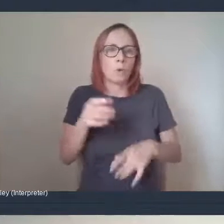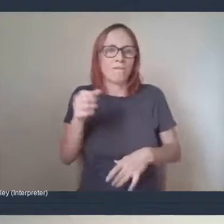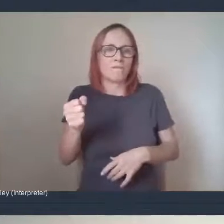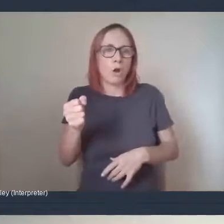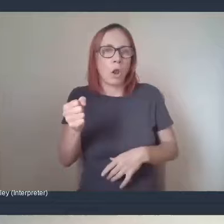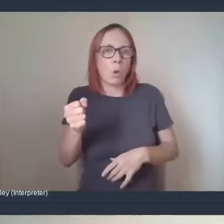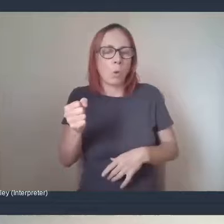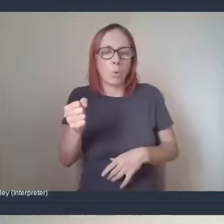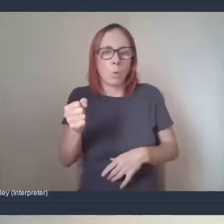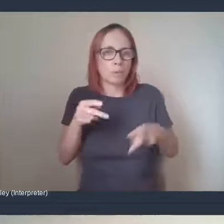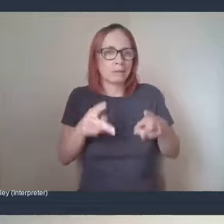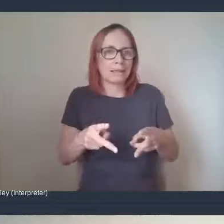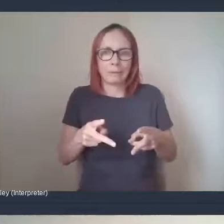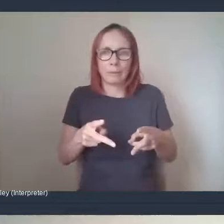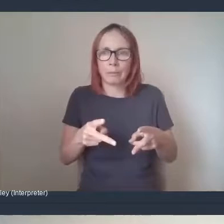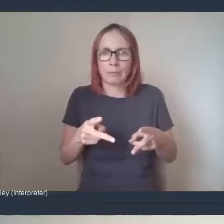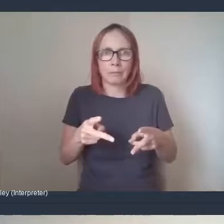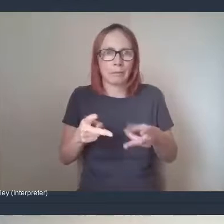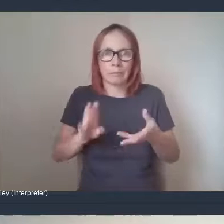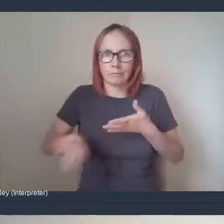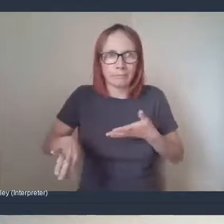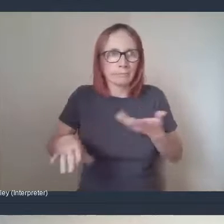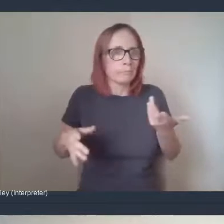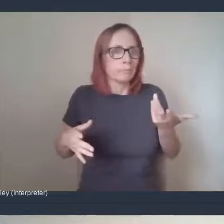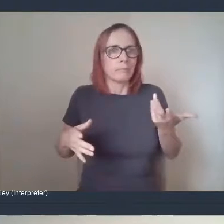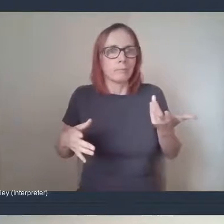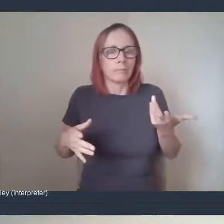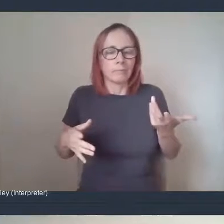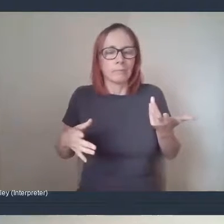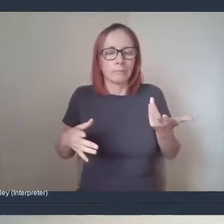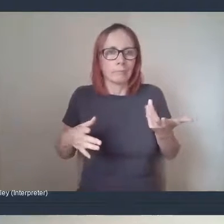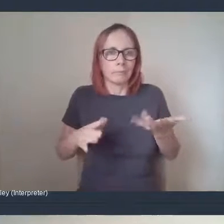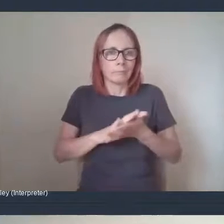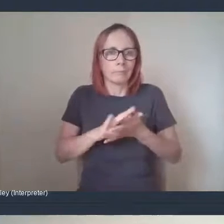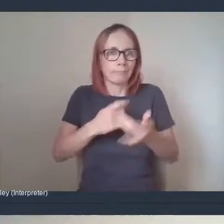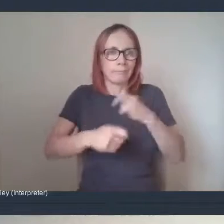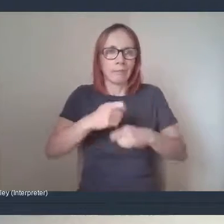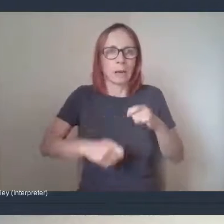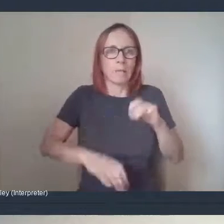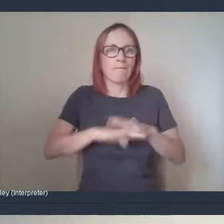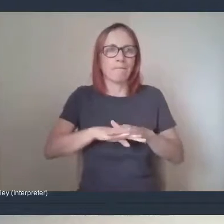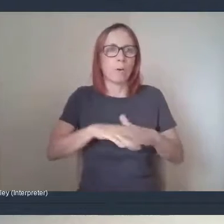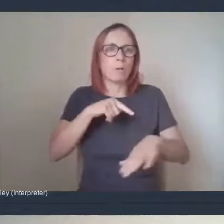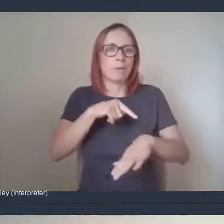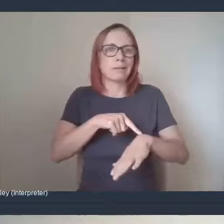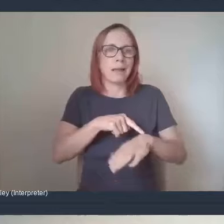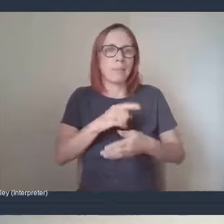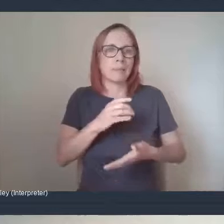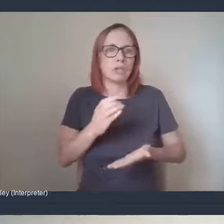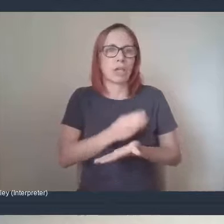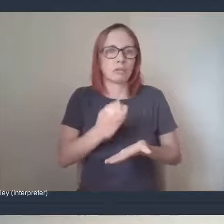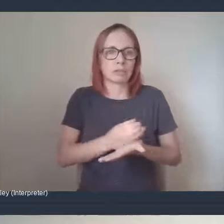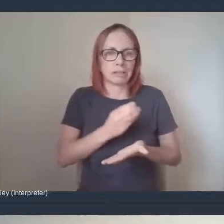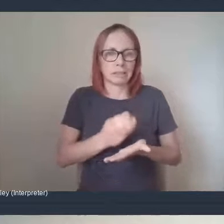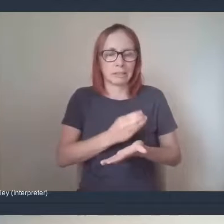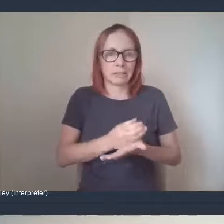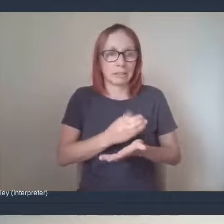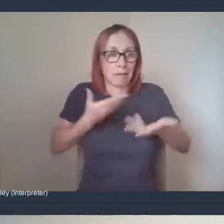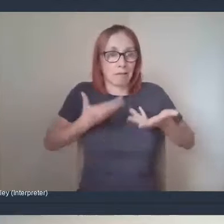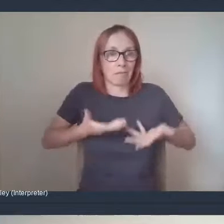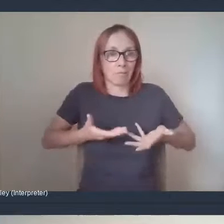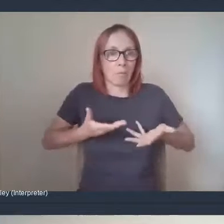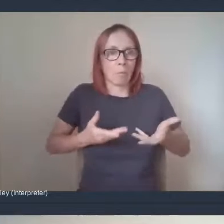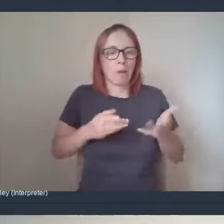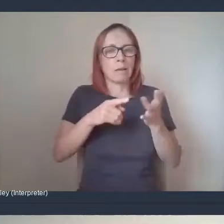and we've taken the decision to turn it into a full-time charity we're in the process of filling out our charity and